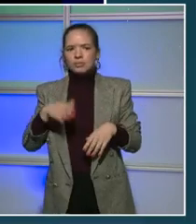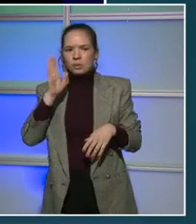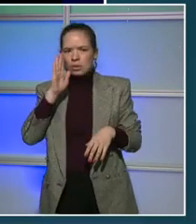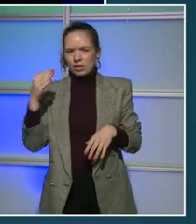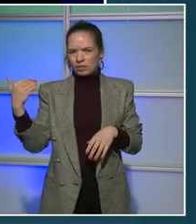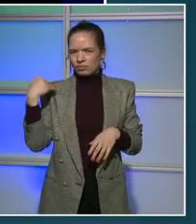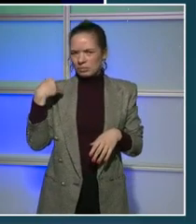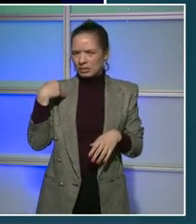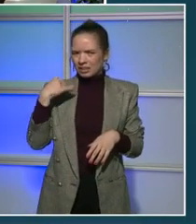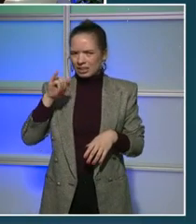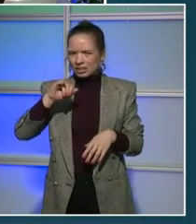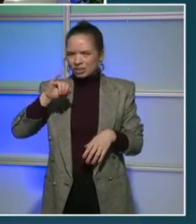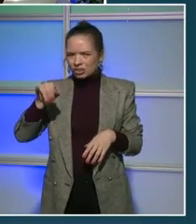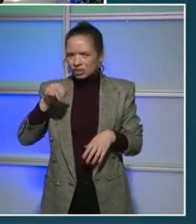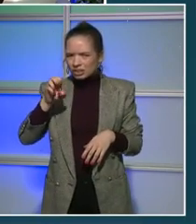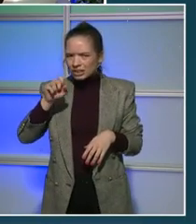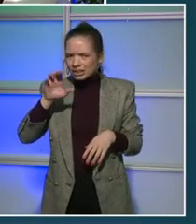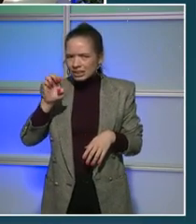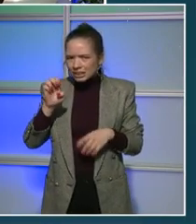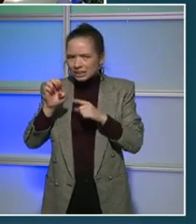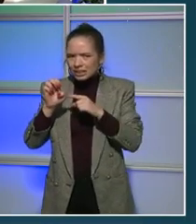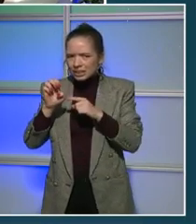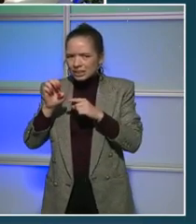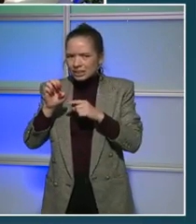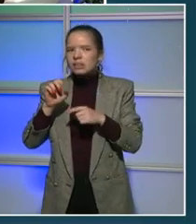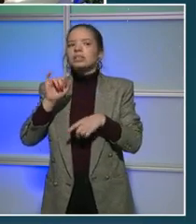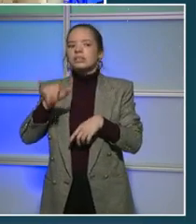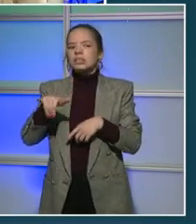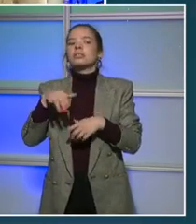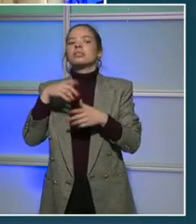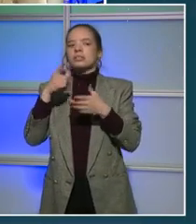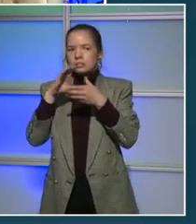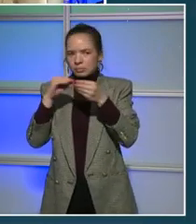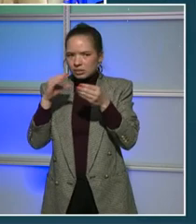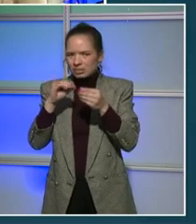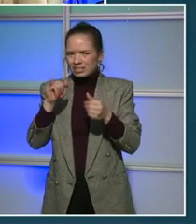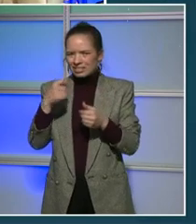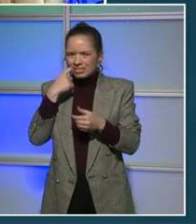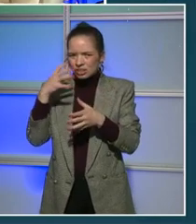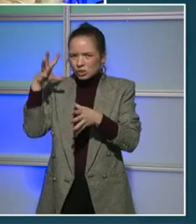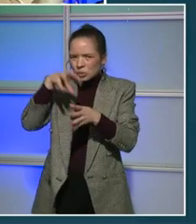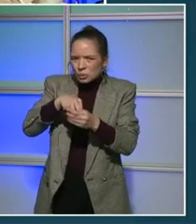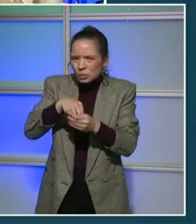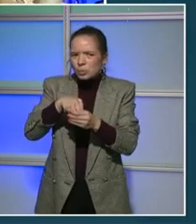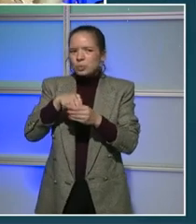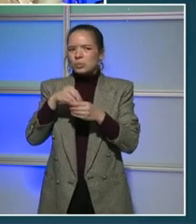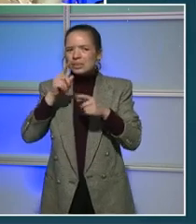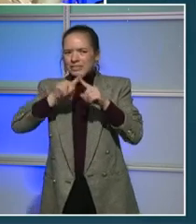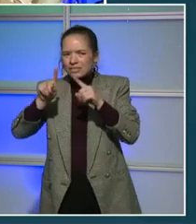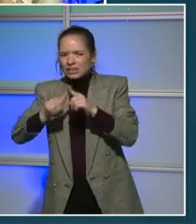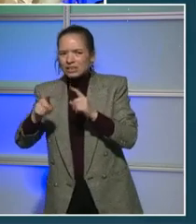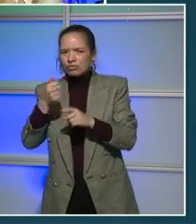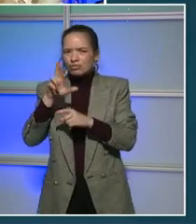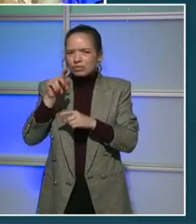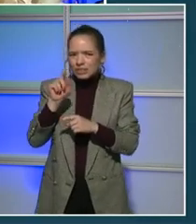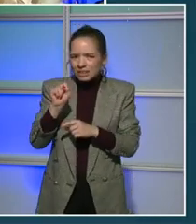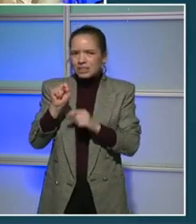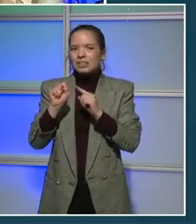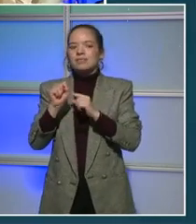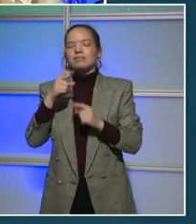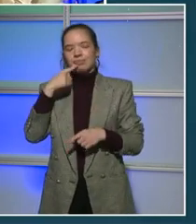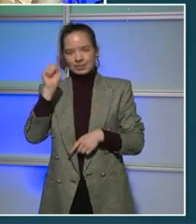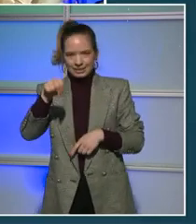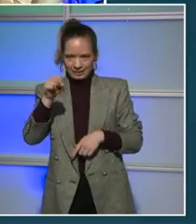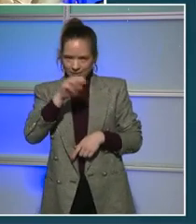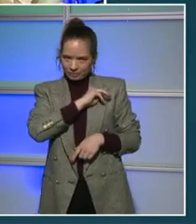Jenny, of all of the services now that are included in those grants. Yes, Mayor. So there are about $3